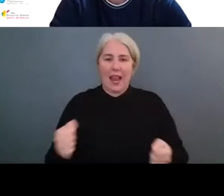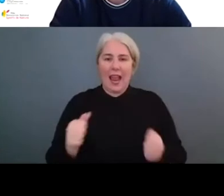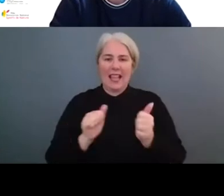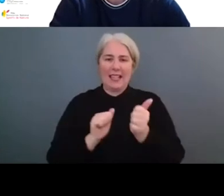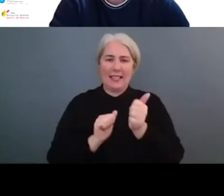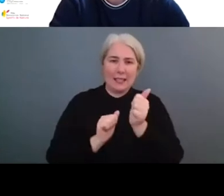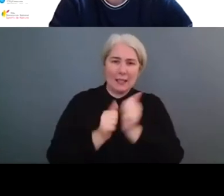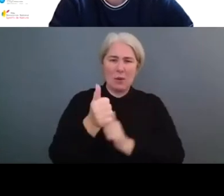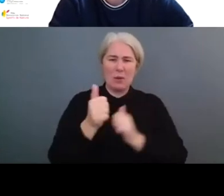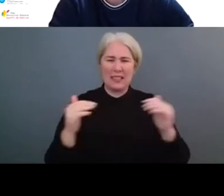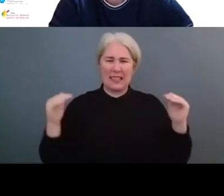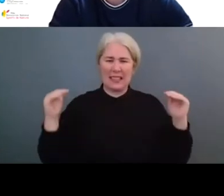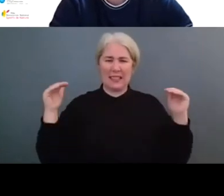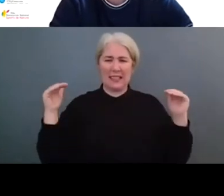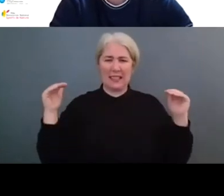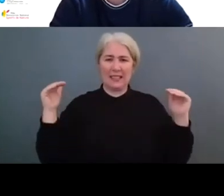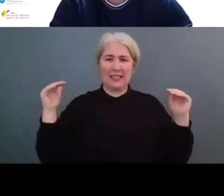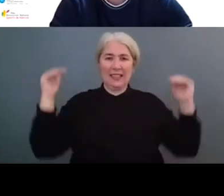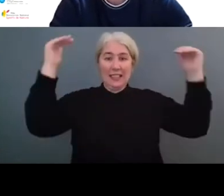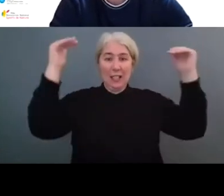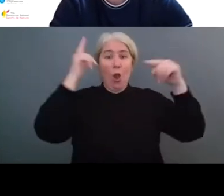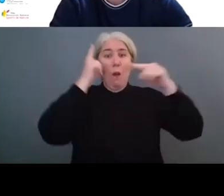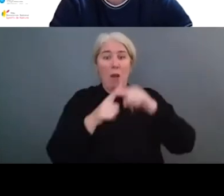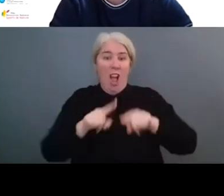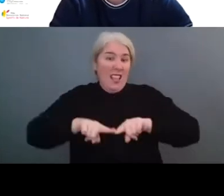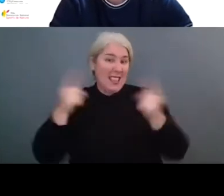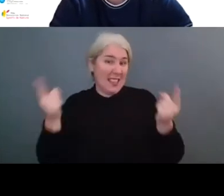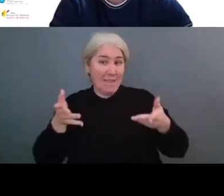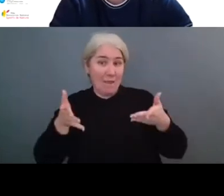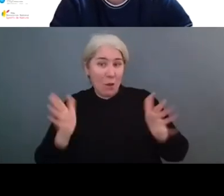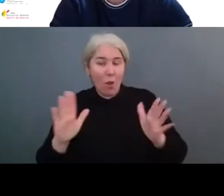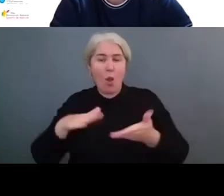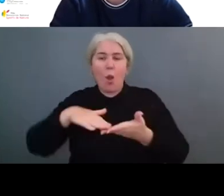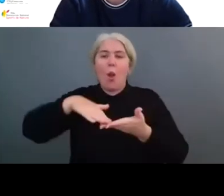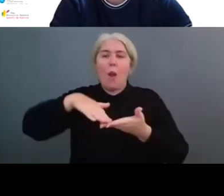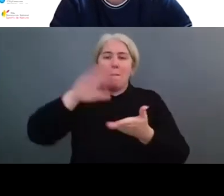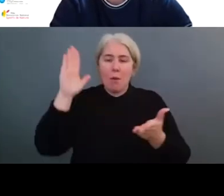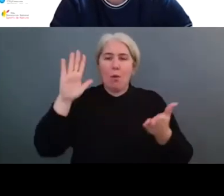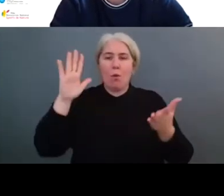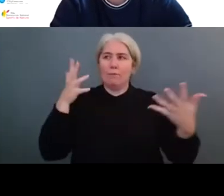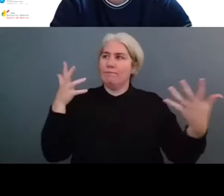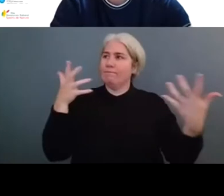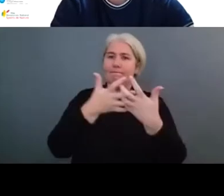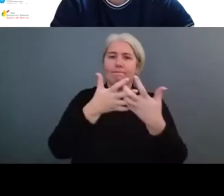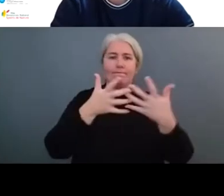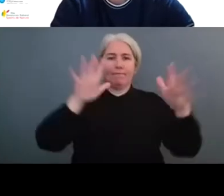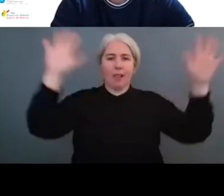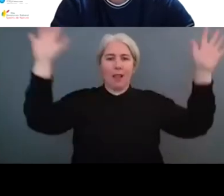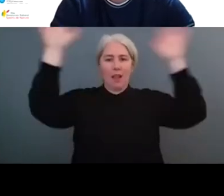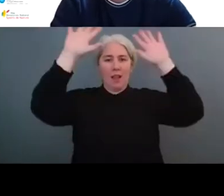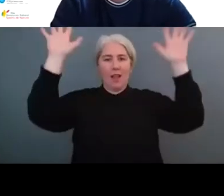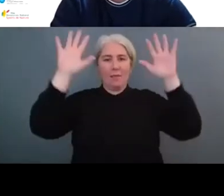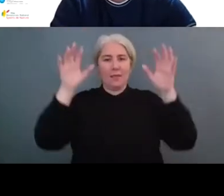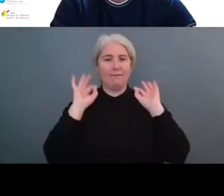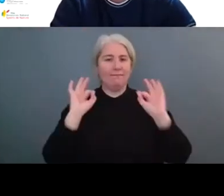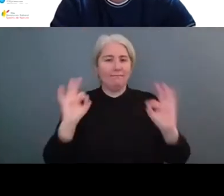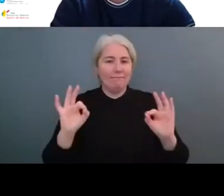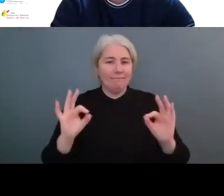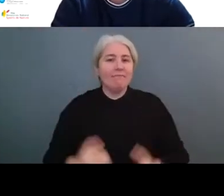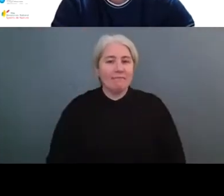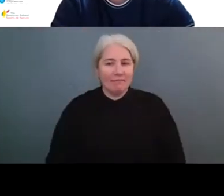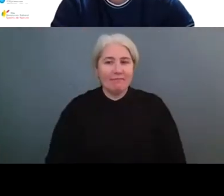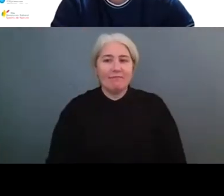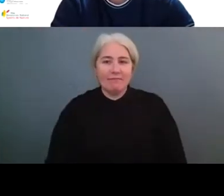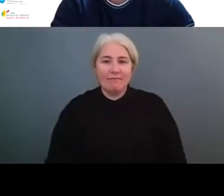in a little bit different and much more climate friendly way. So here with us, I know